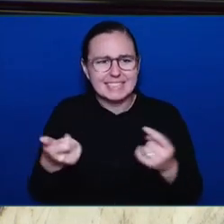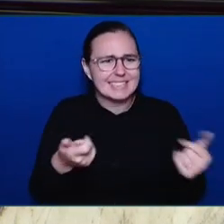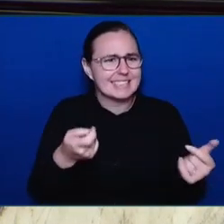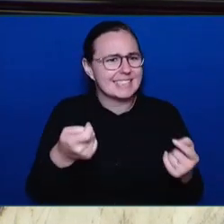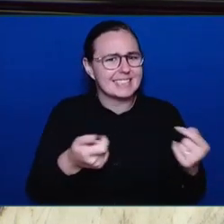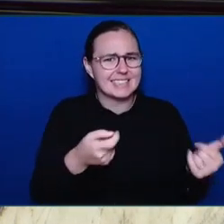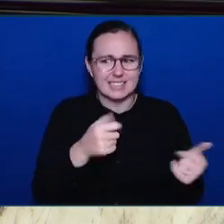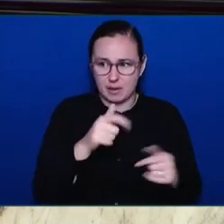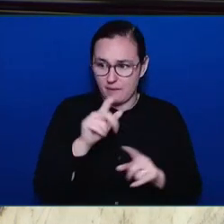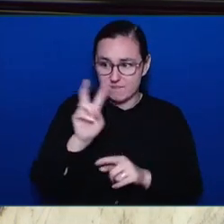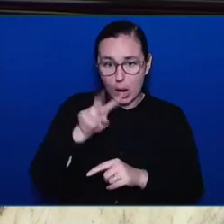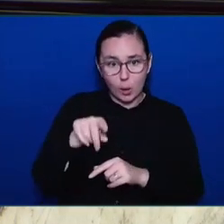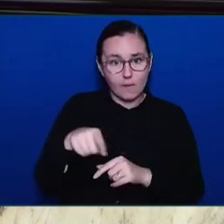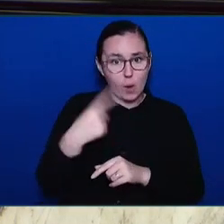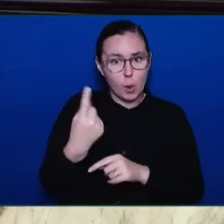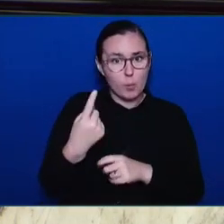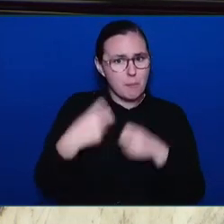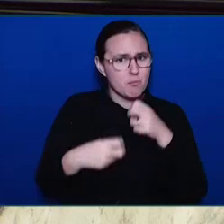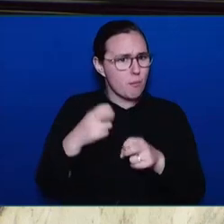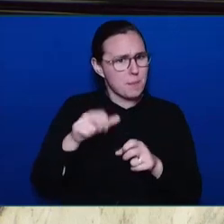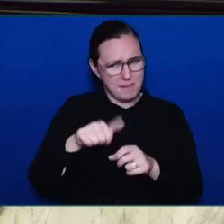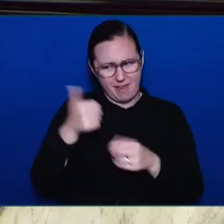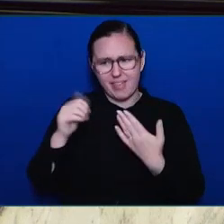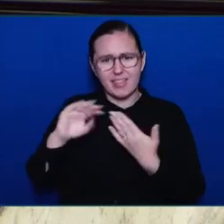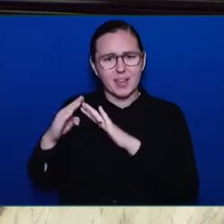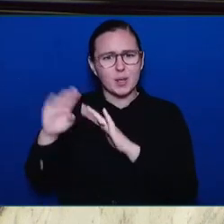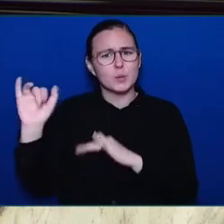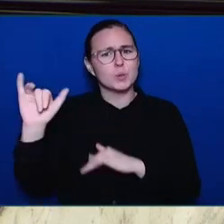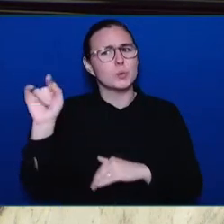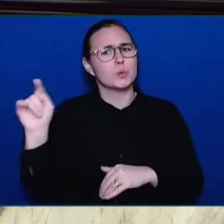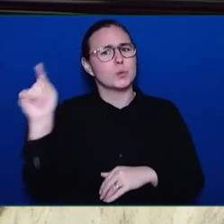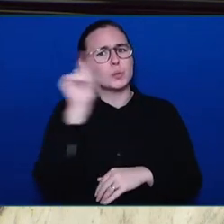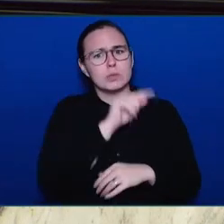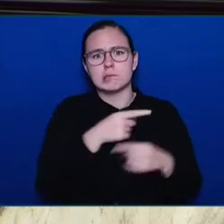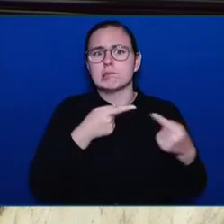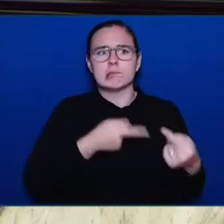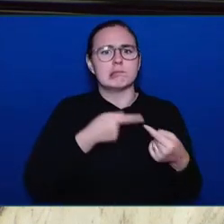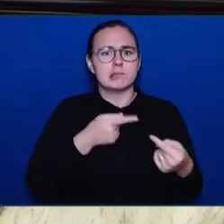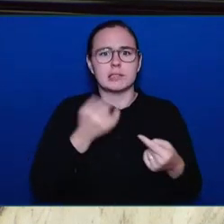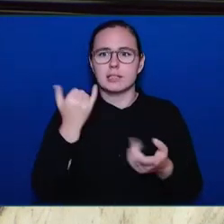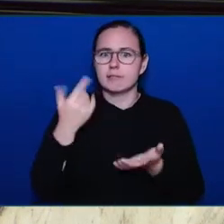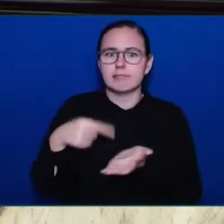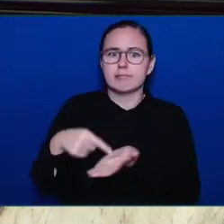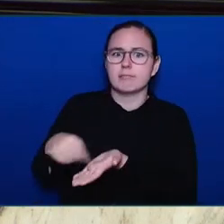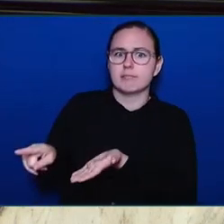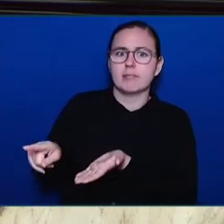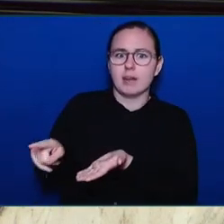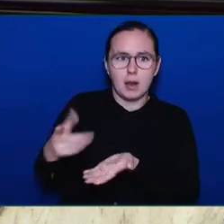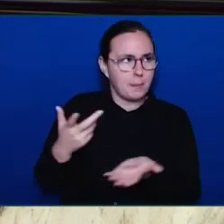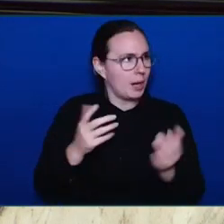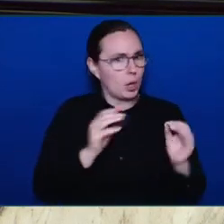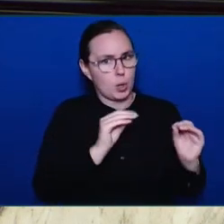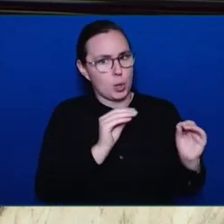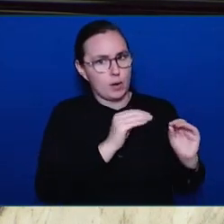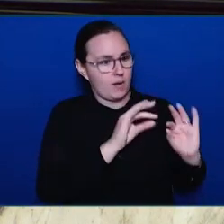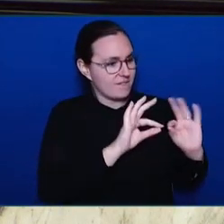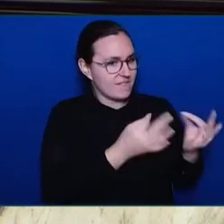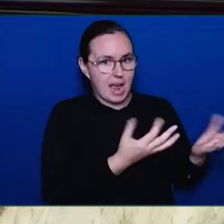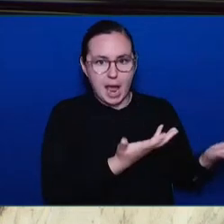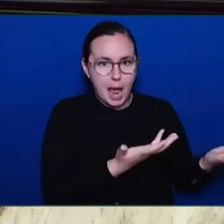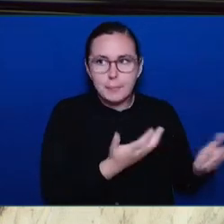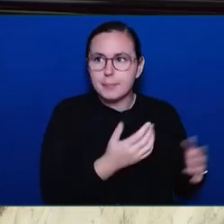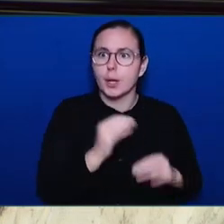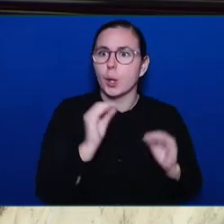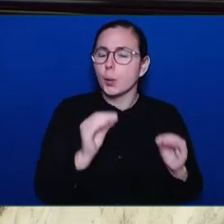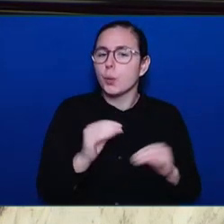that help, desperate, nowhere to turn. Maybe they don't have family. Maybe they've just moved there. Maybe they're at their end of